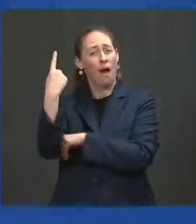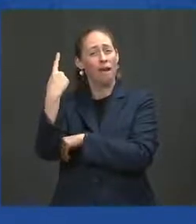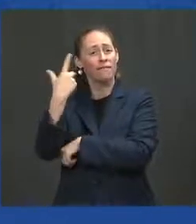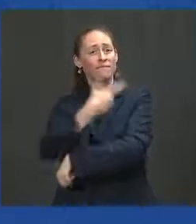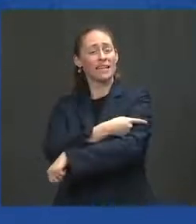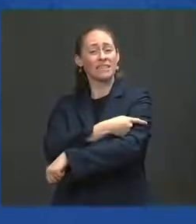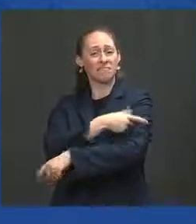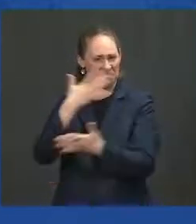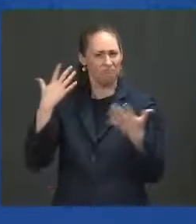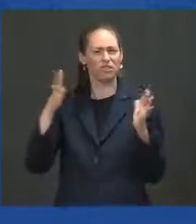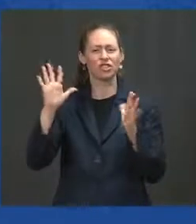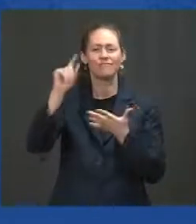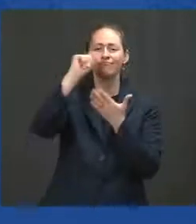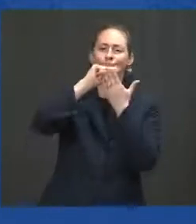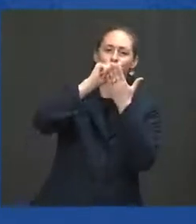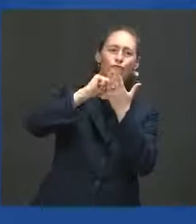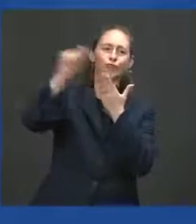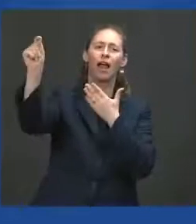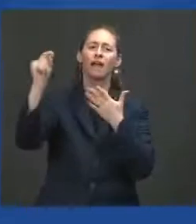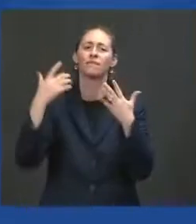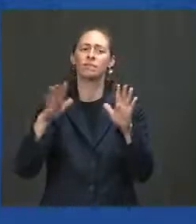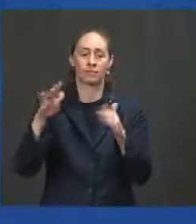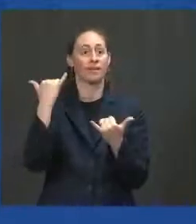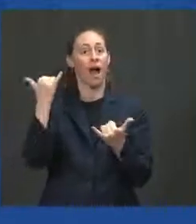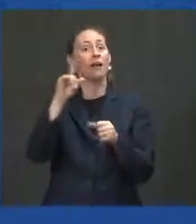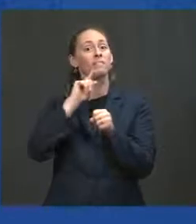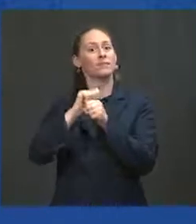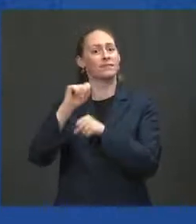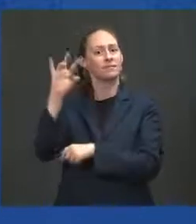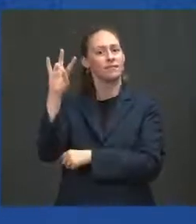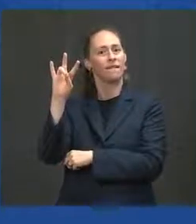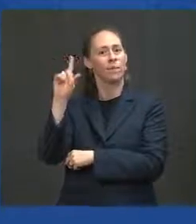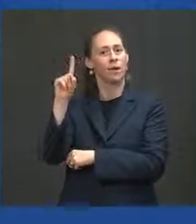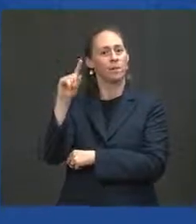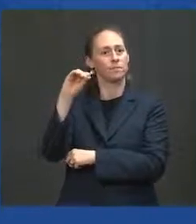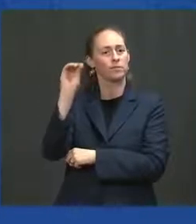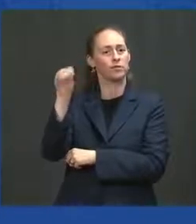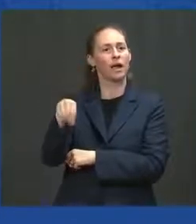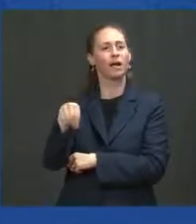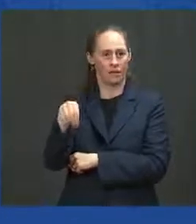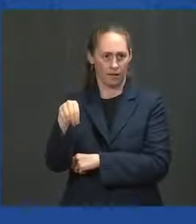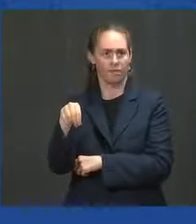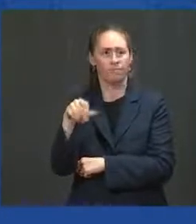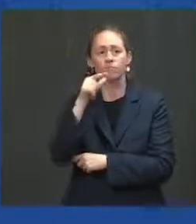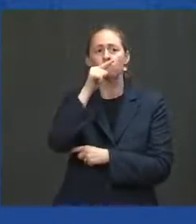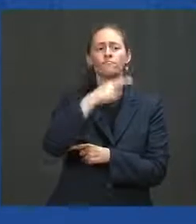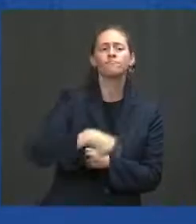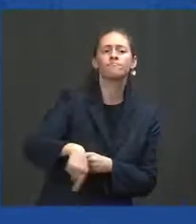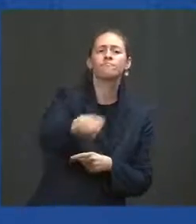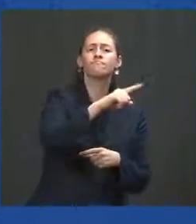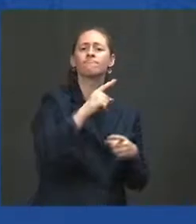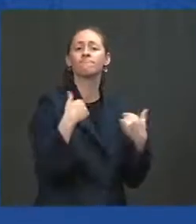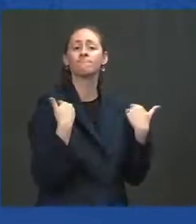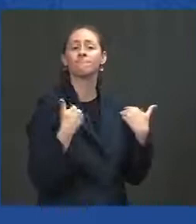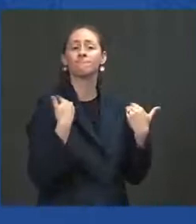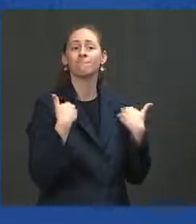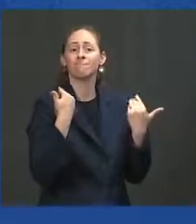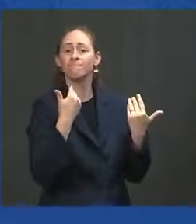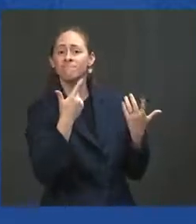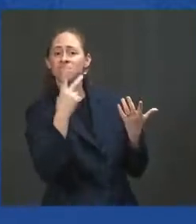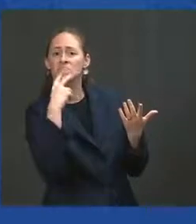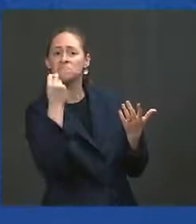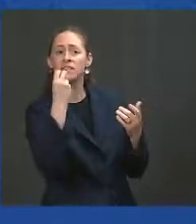we've gotten 71 percent of everyone age 12 and older their first shot. That's over 200 million Americans.